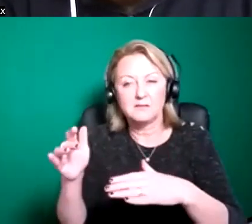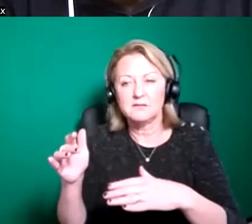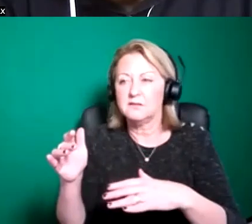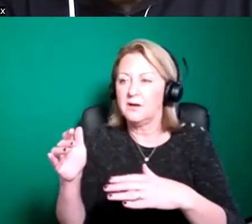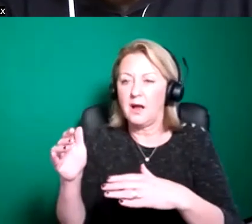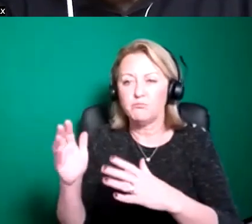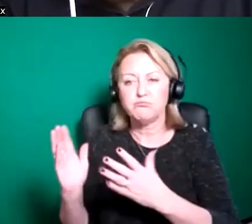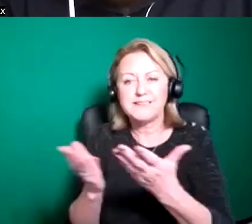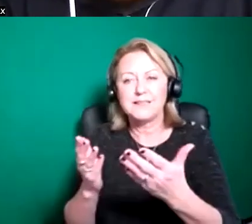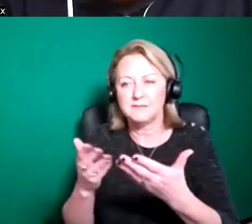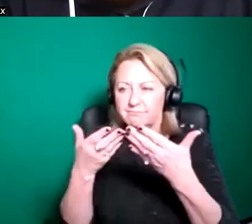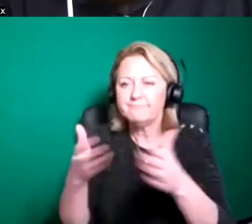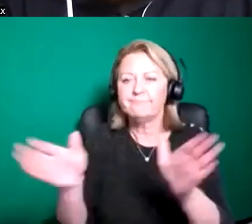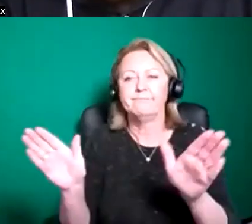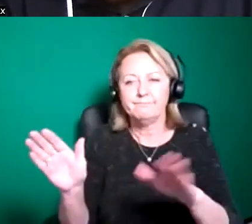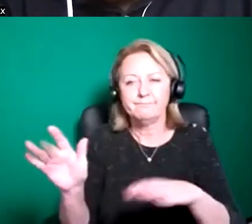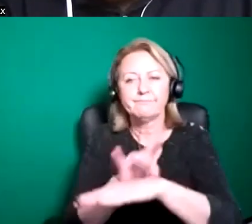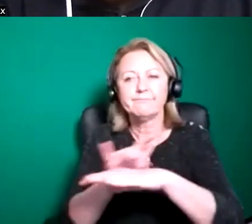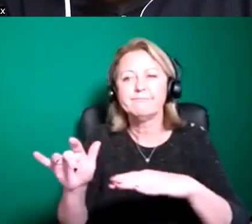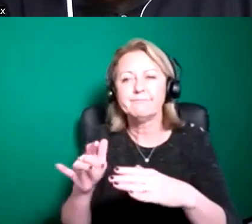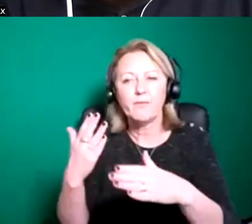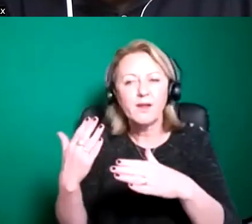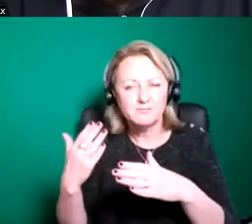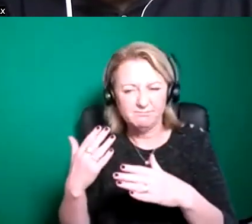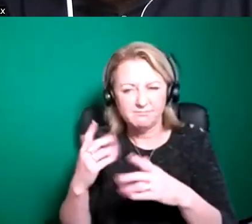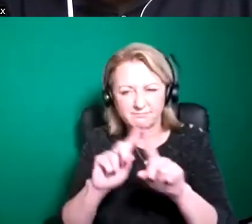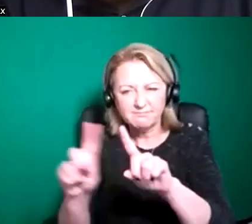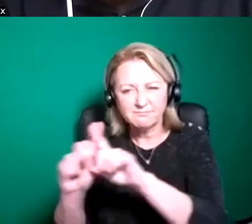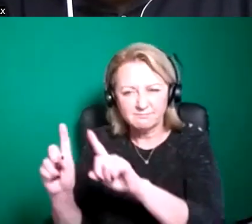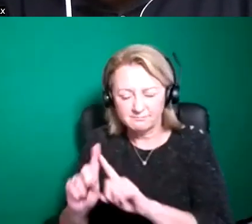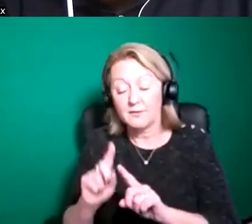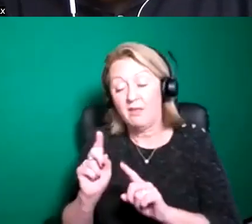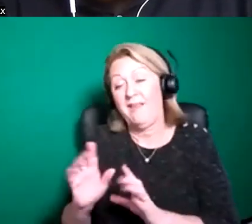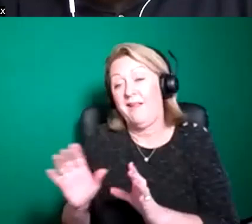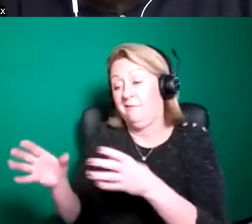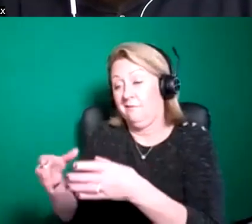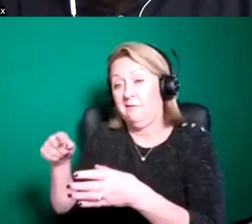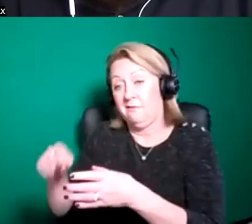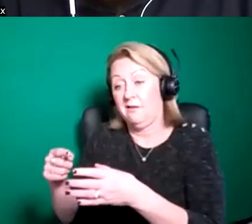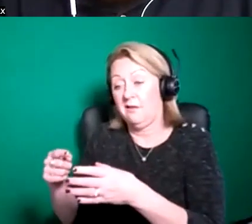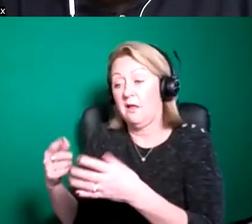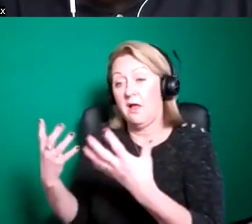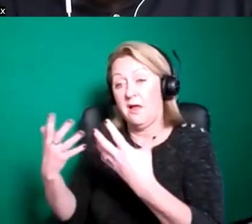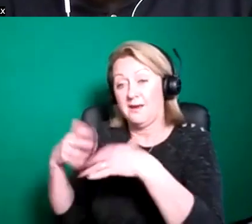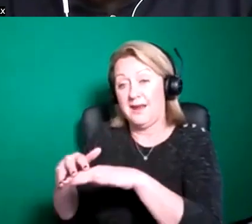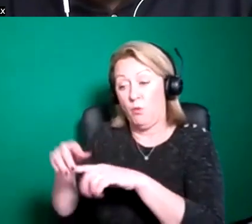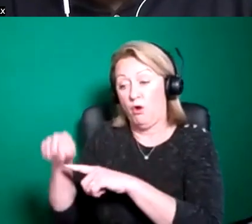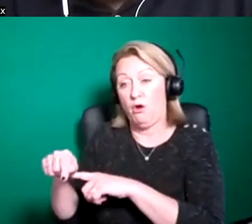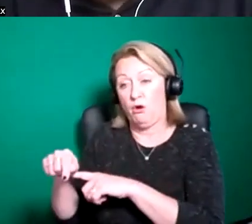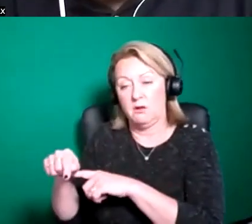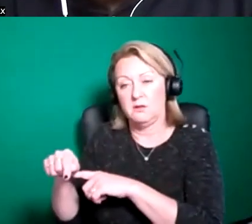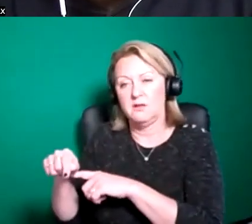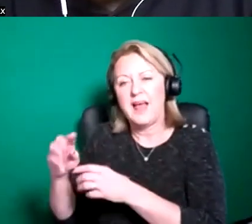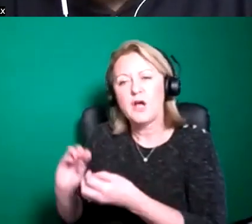up to wider audiences and then we have a third network and of festivals and organizations which is known as our